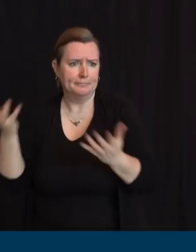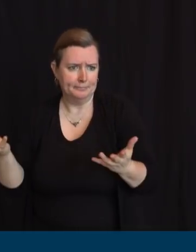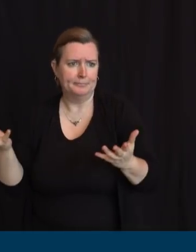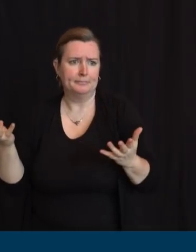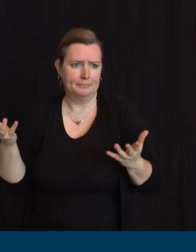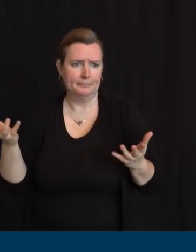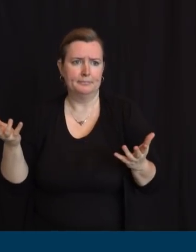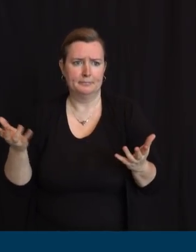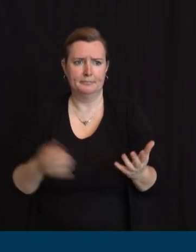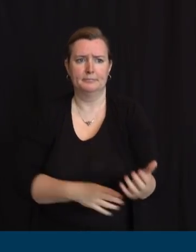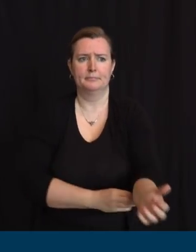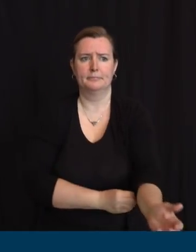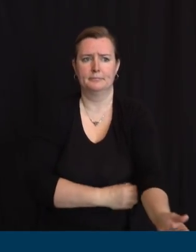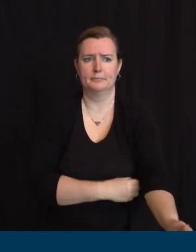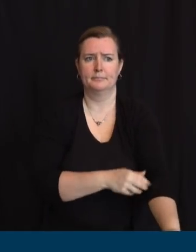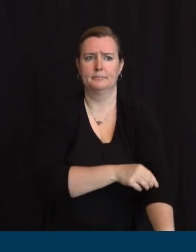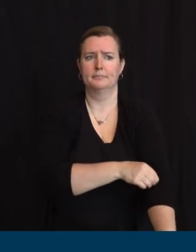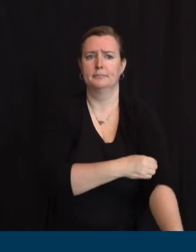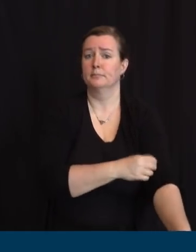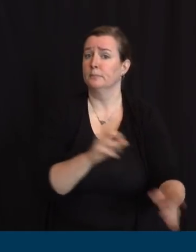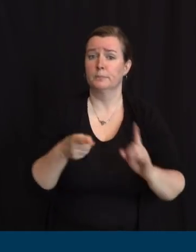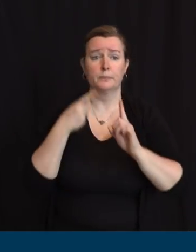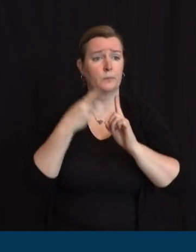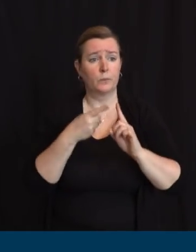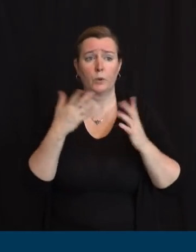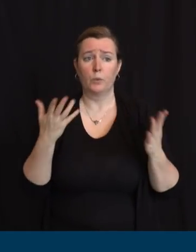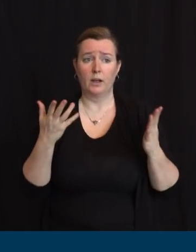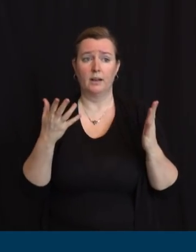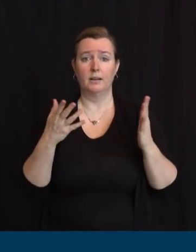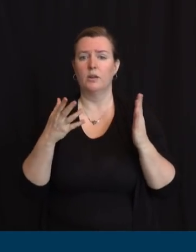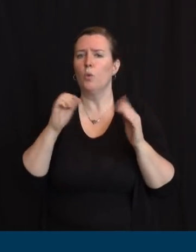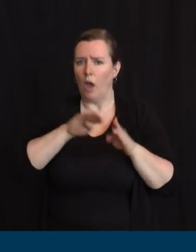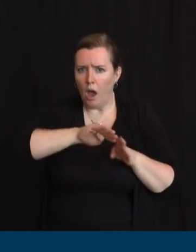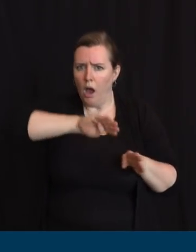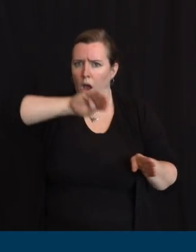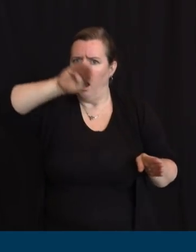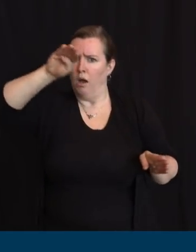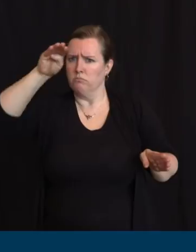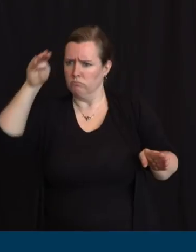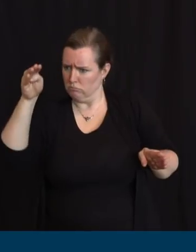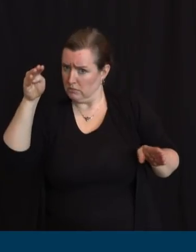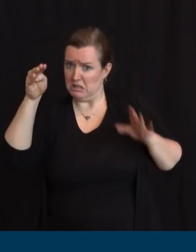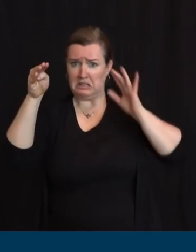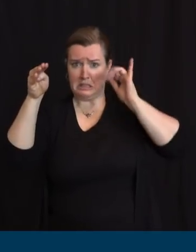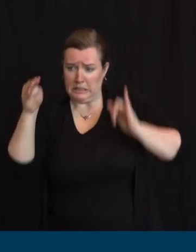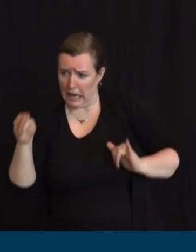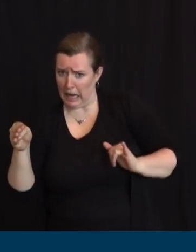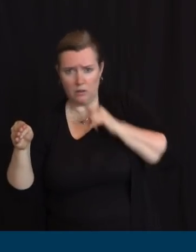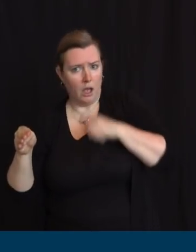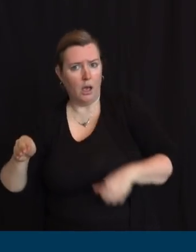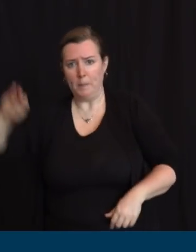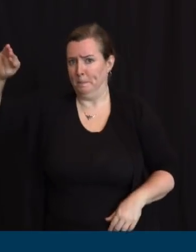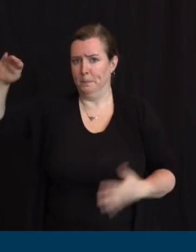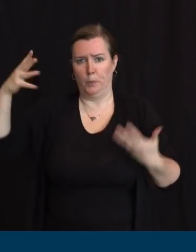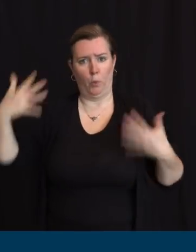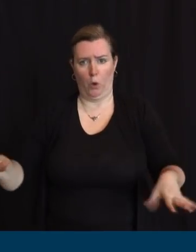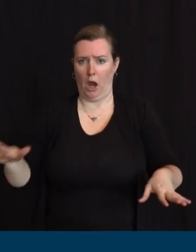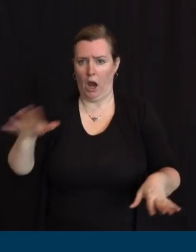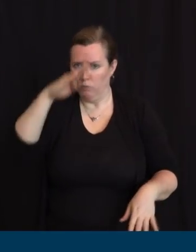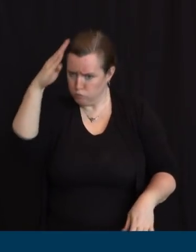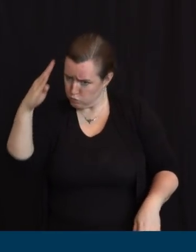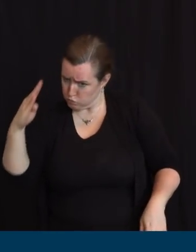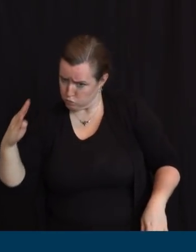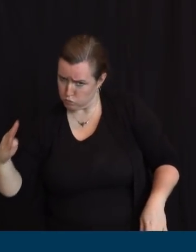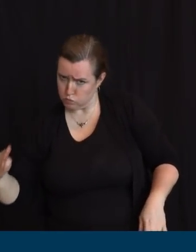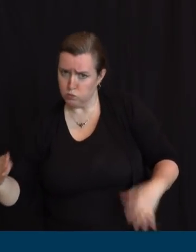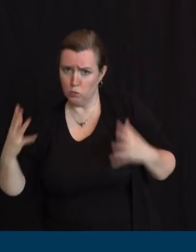see a COVID-19 boomerang. But as we do these things, you keep doing the things you need to do to get